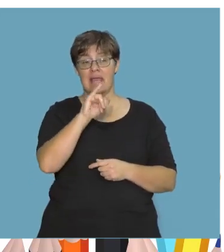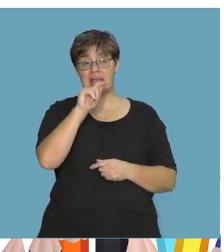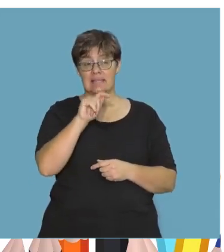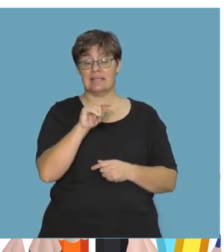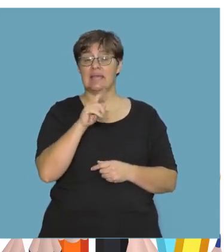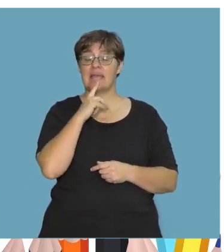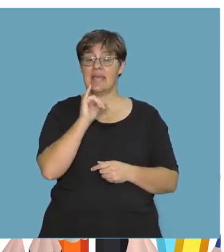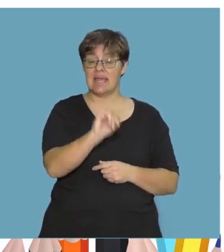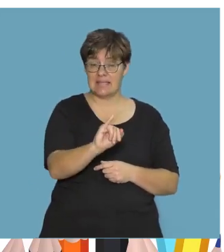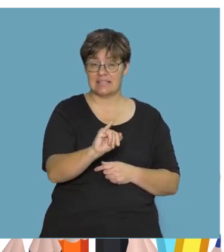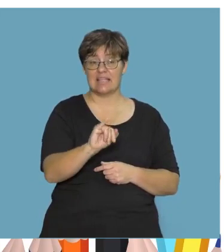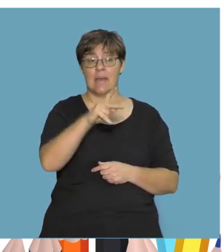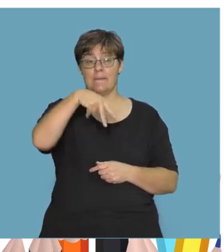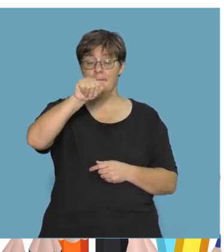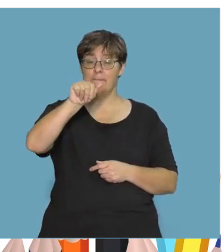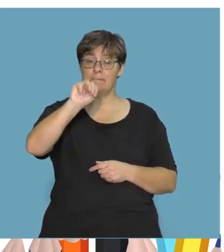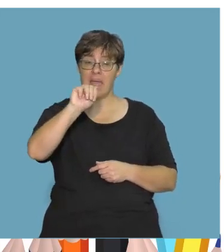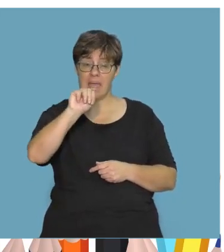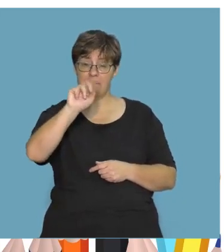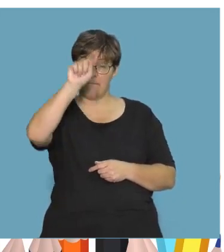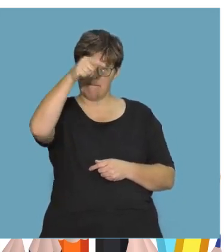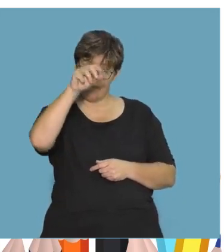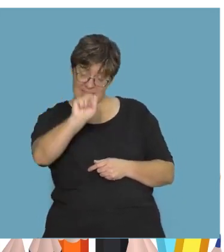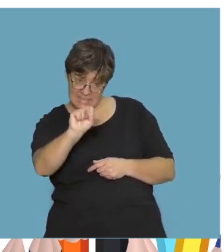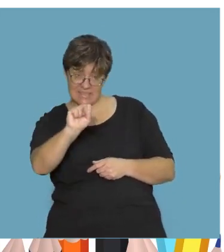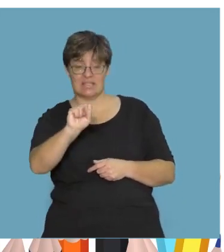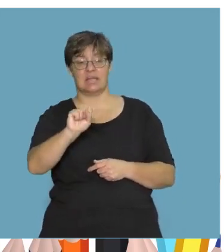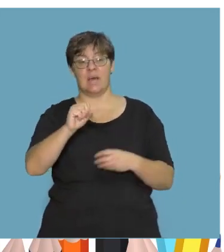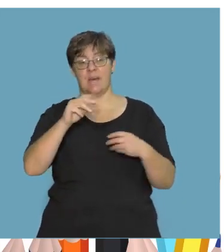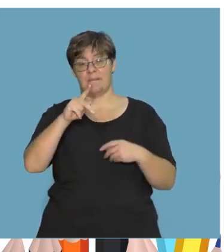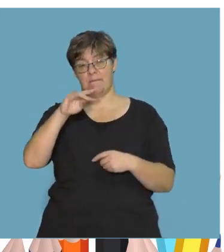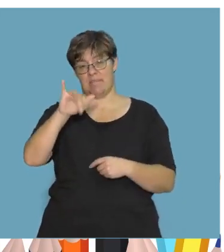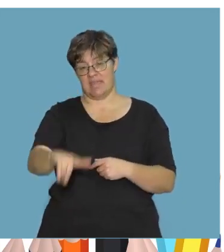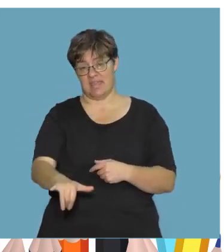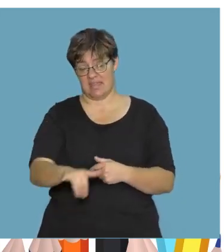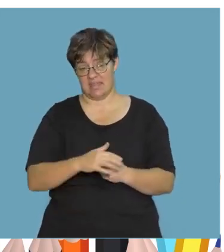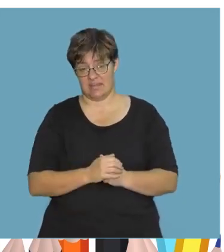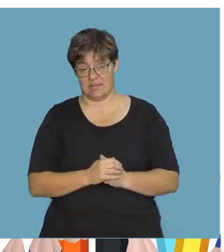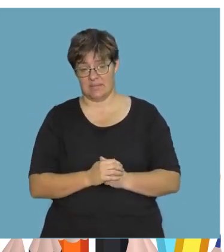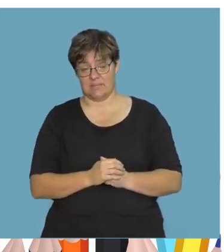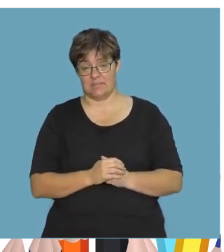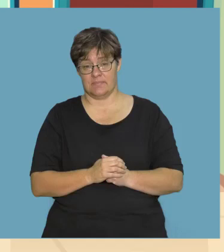It is Pam's puppy.